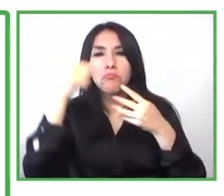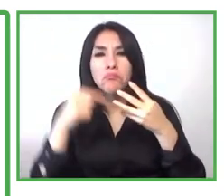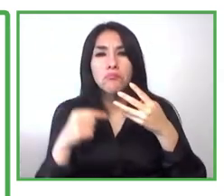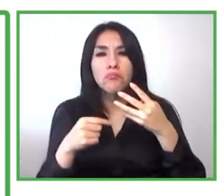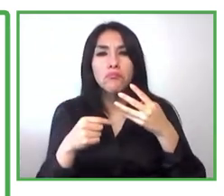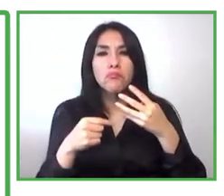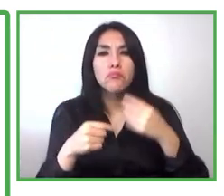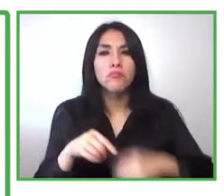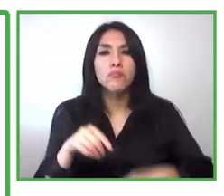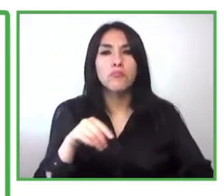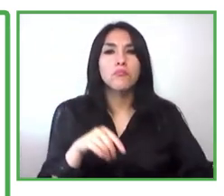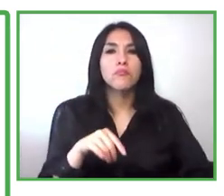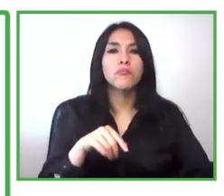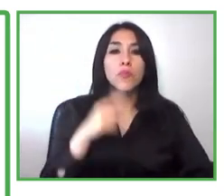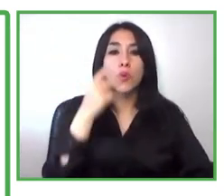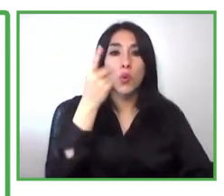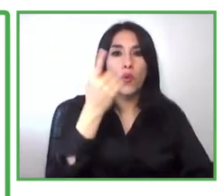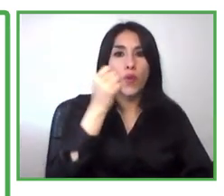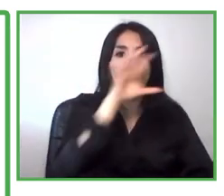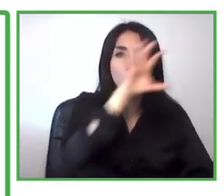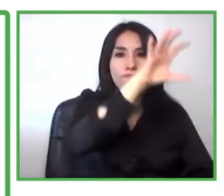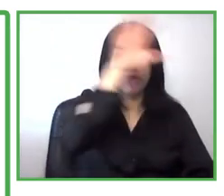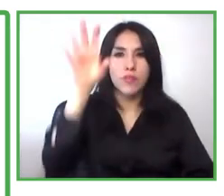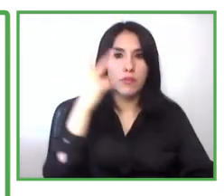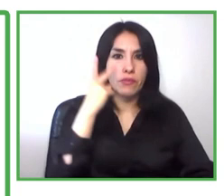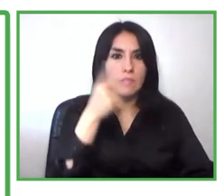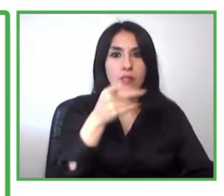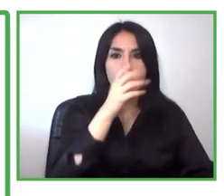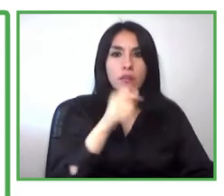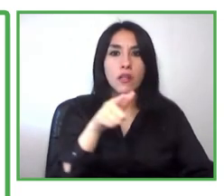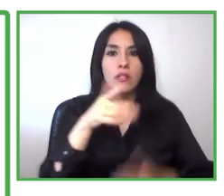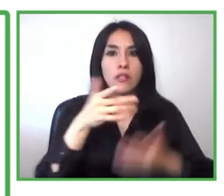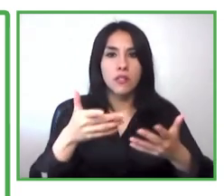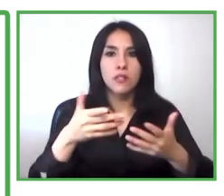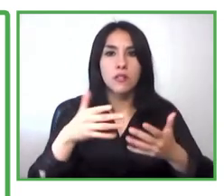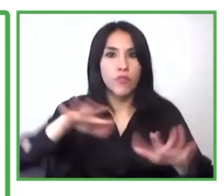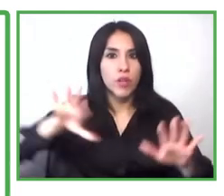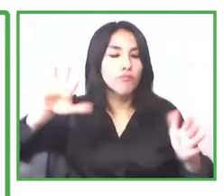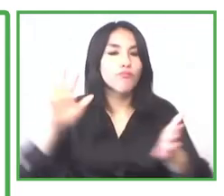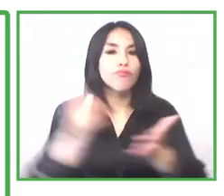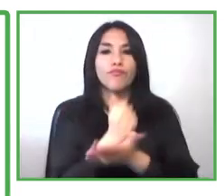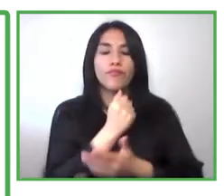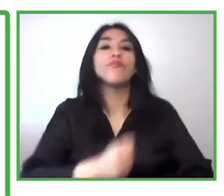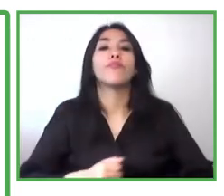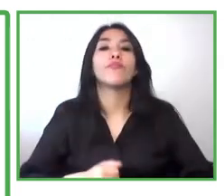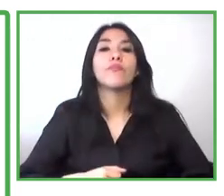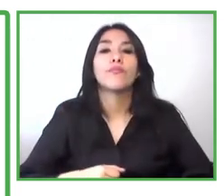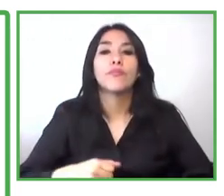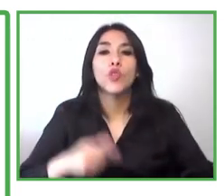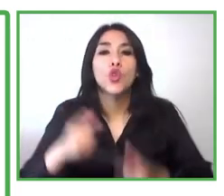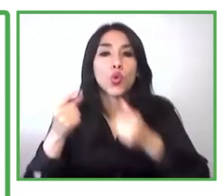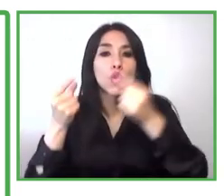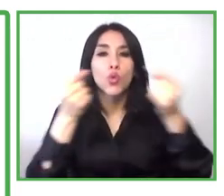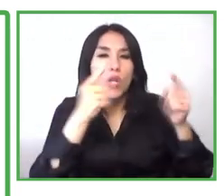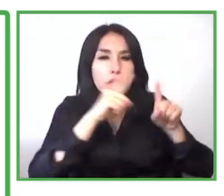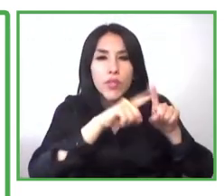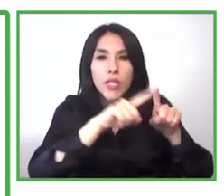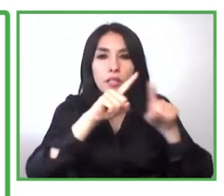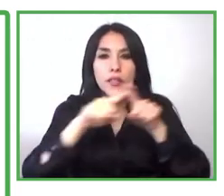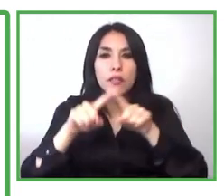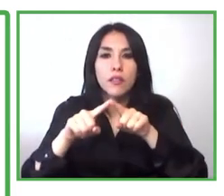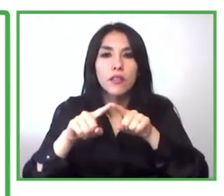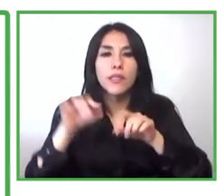activities were valid all the thing was documented and this way we had different experiments with each of these